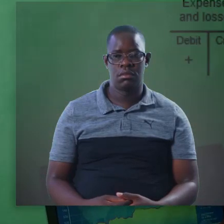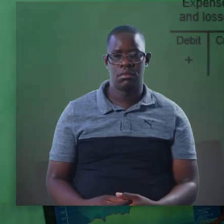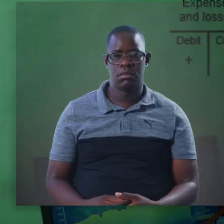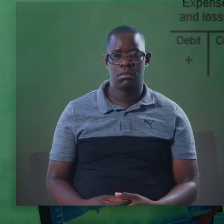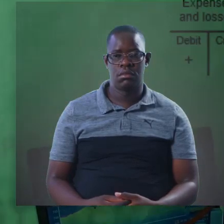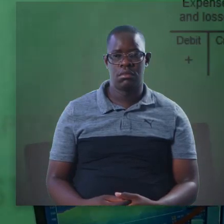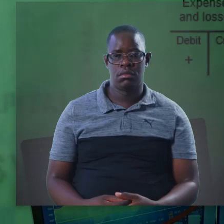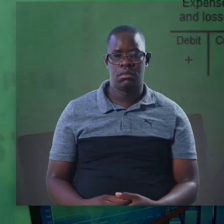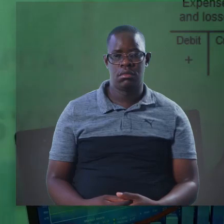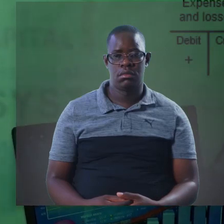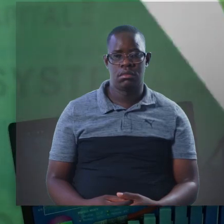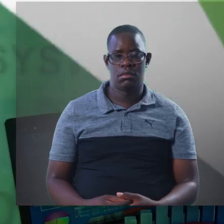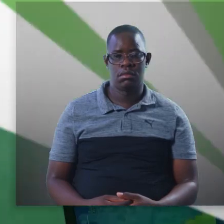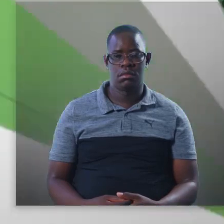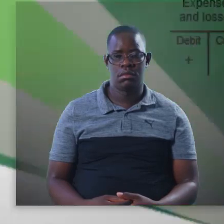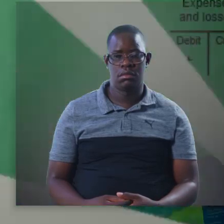We'll be right back.